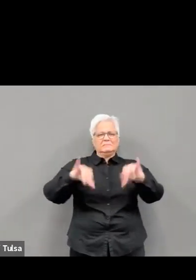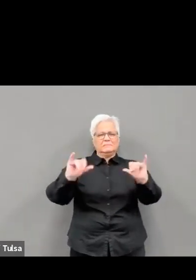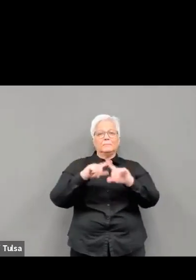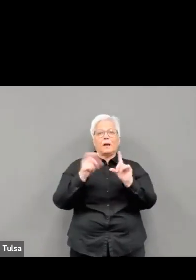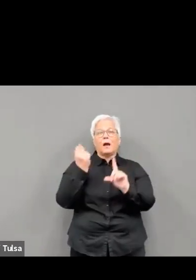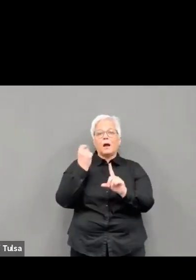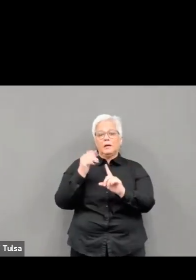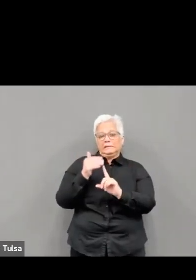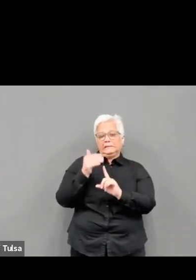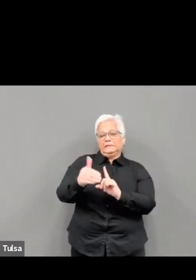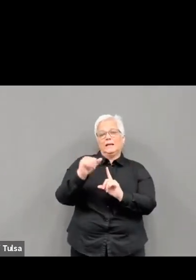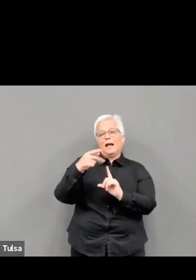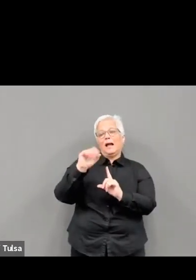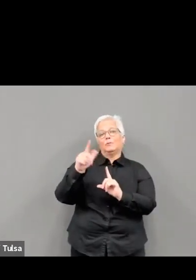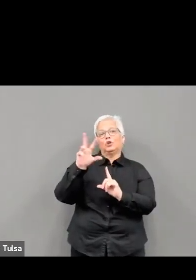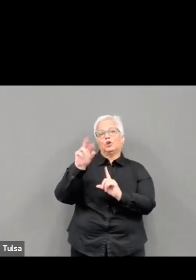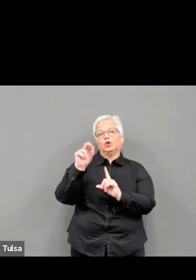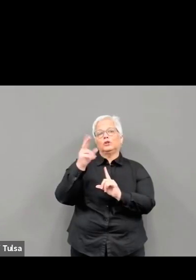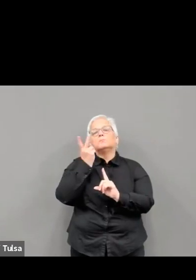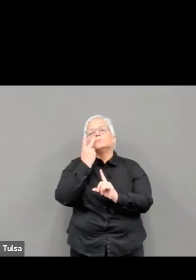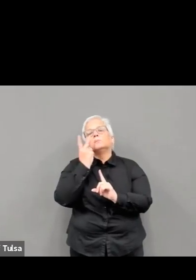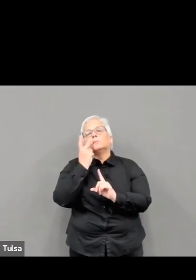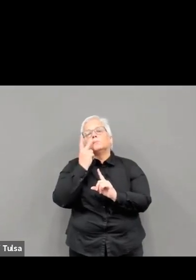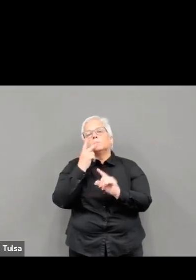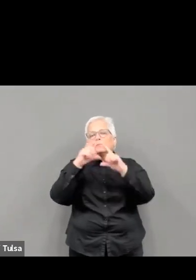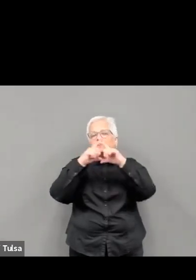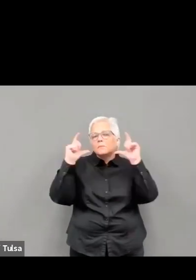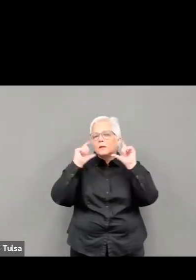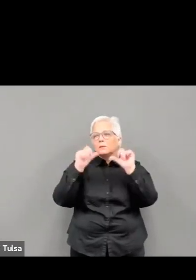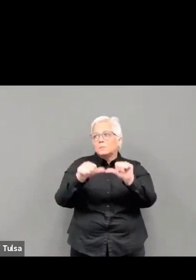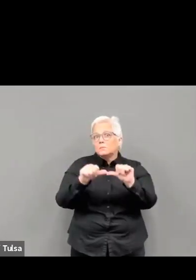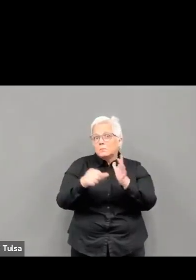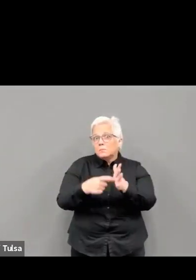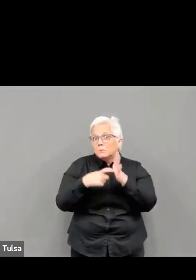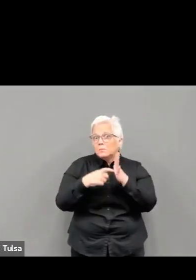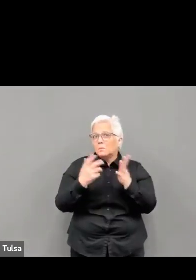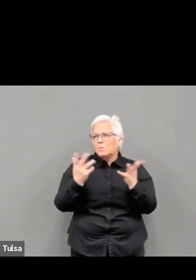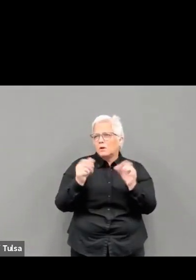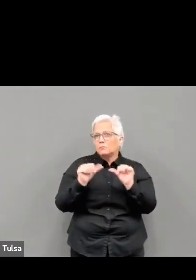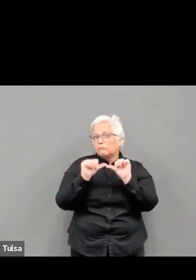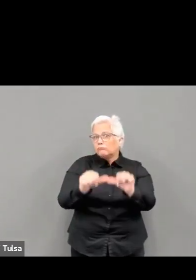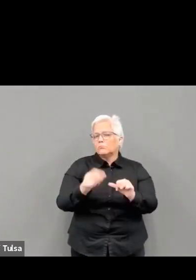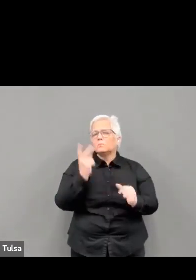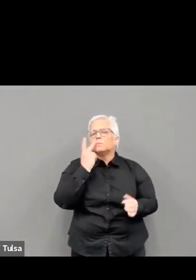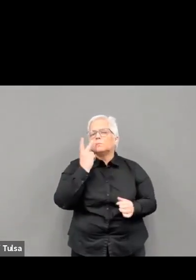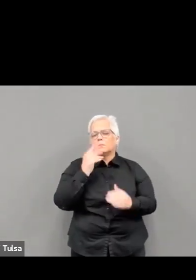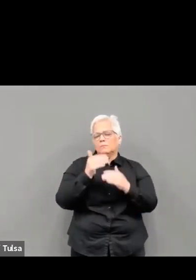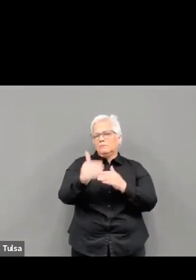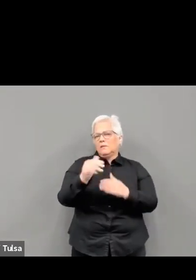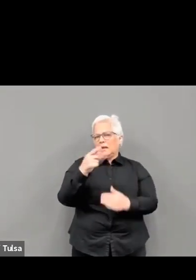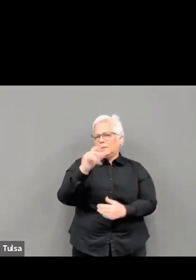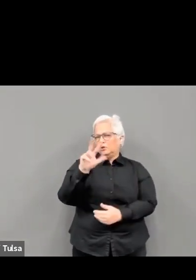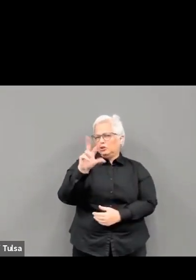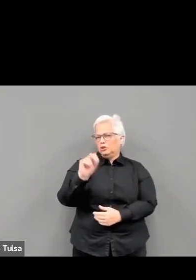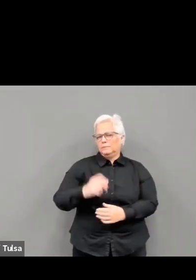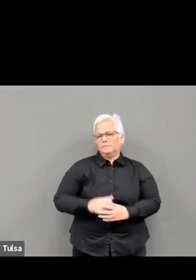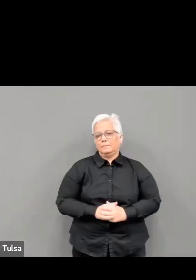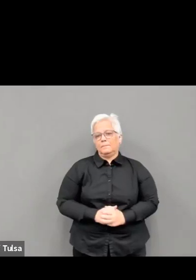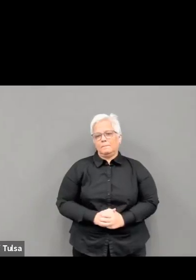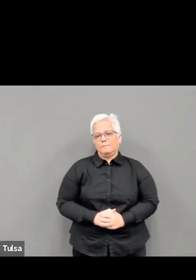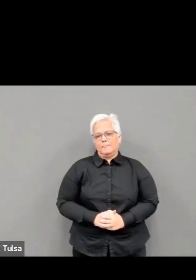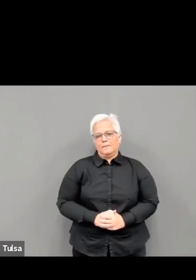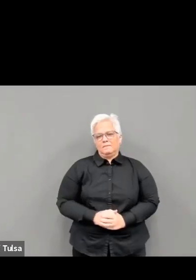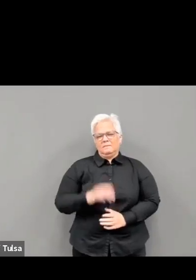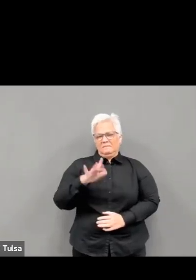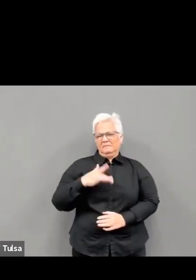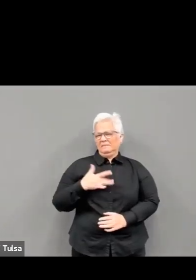As of today, none of those advisors believe that we are ready to end our mask